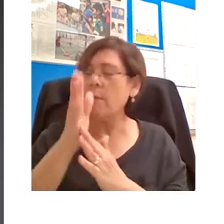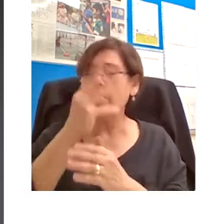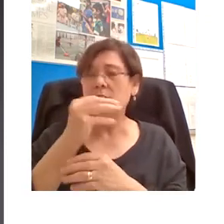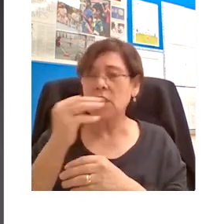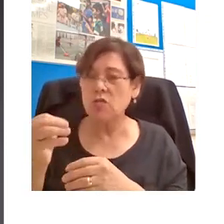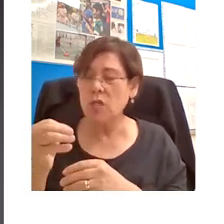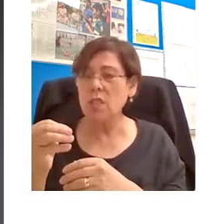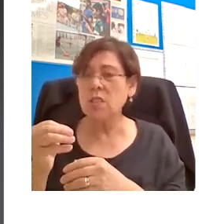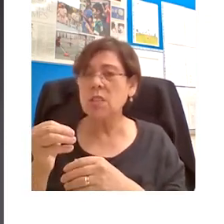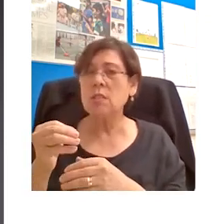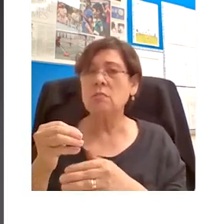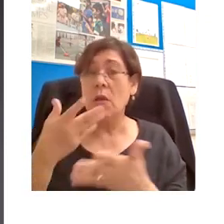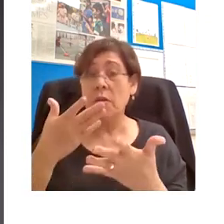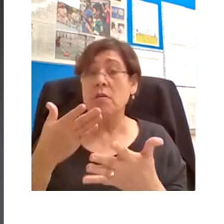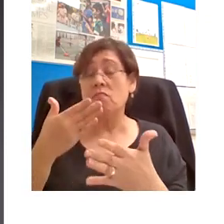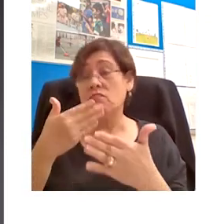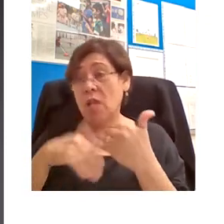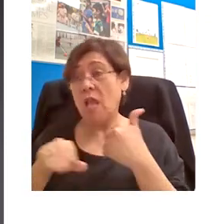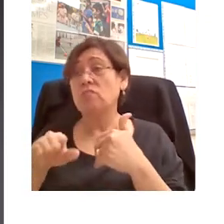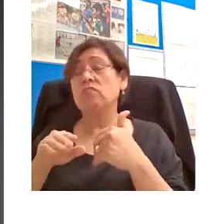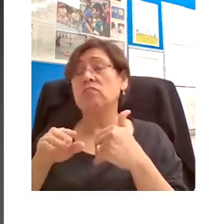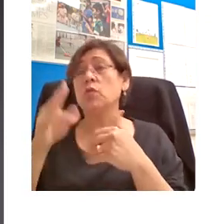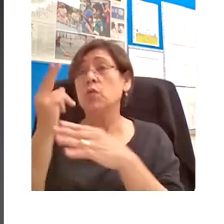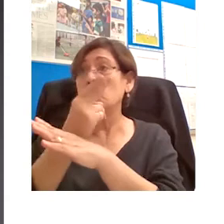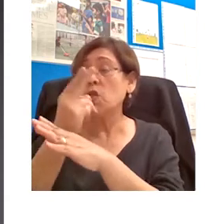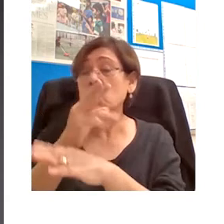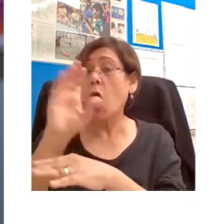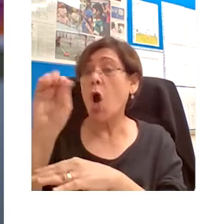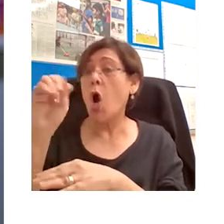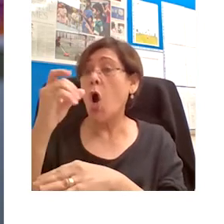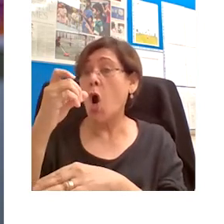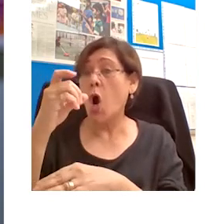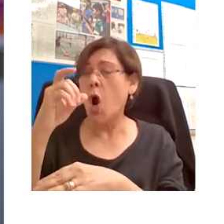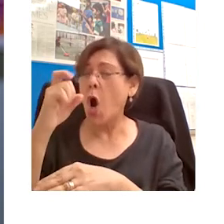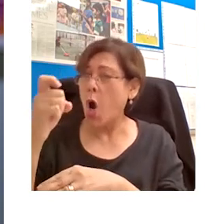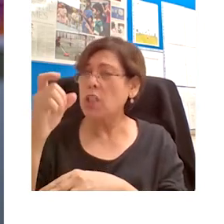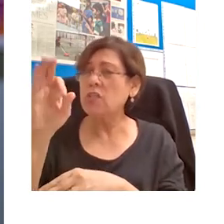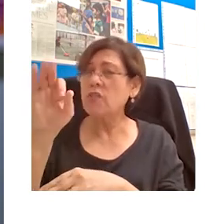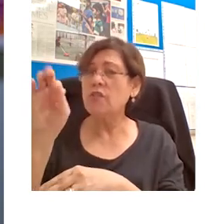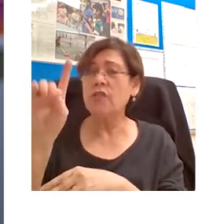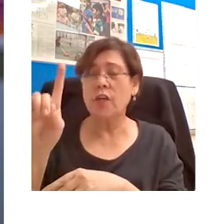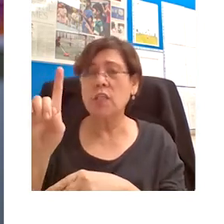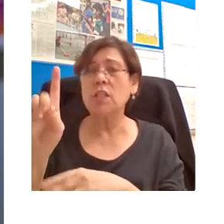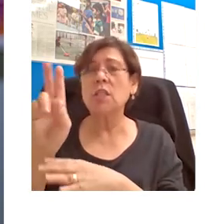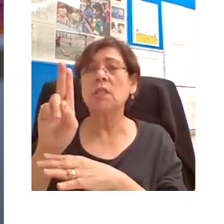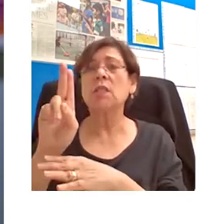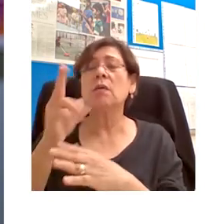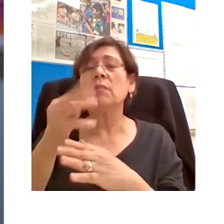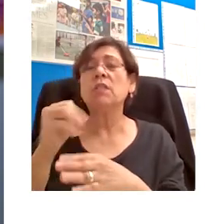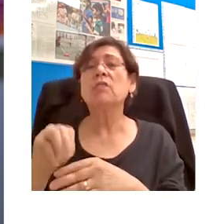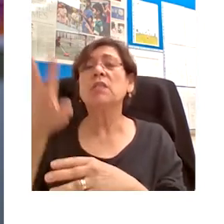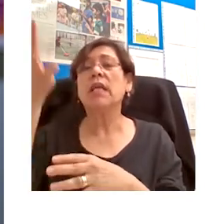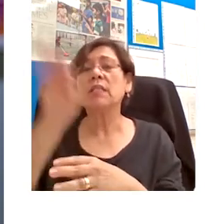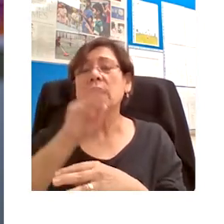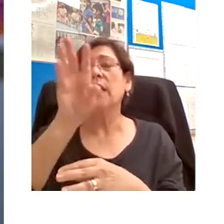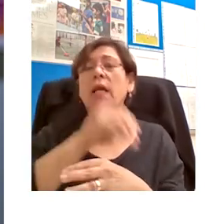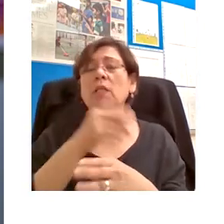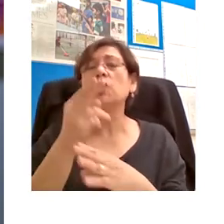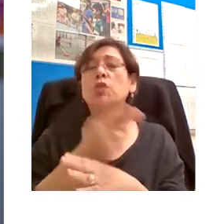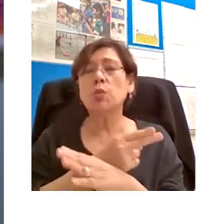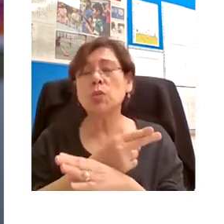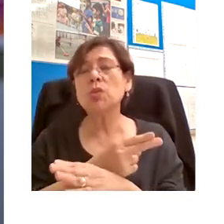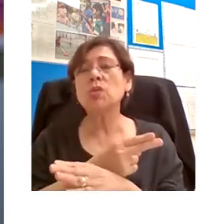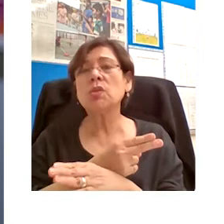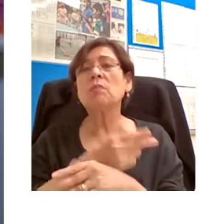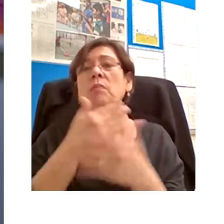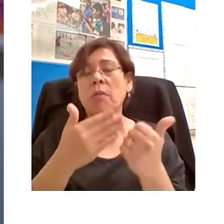through to university level material which they can also begin to study and find stimulating and interesting, we like to think that